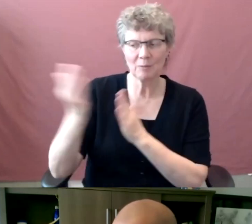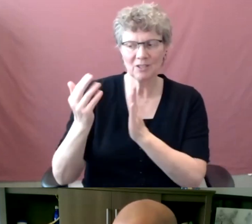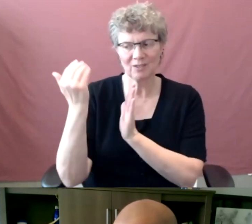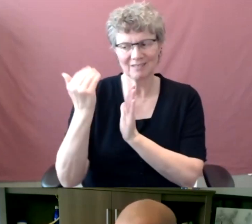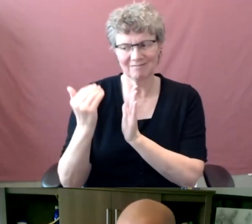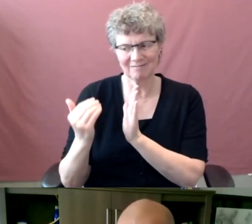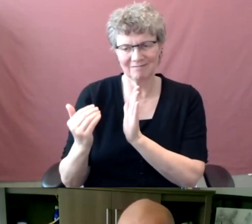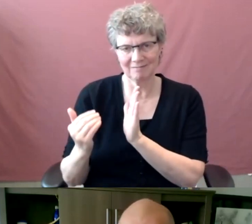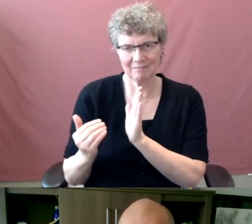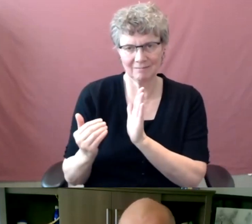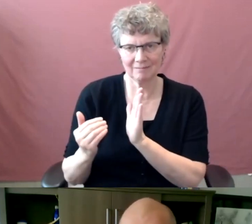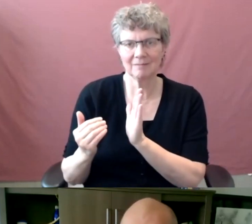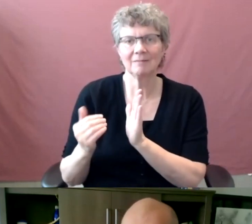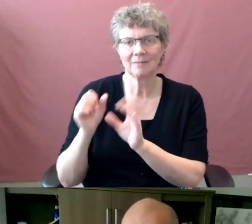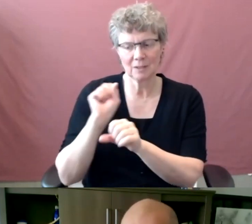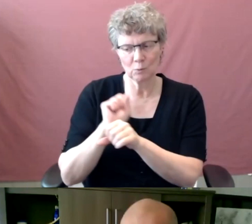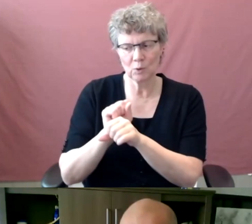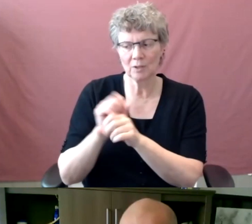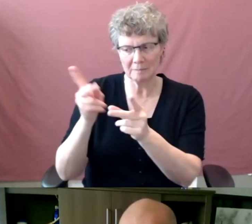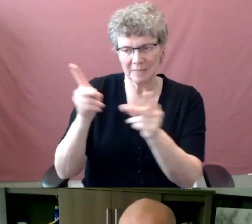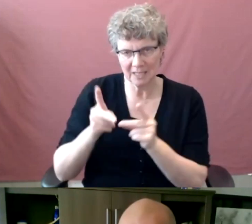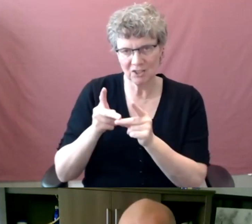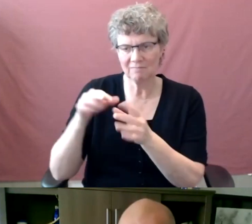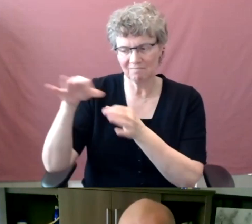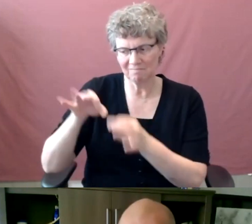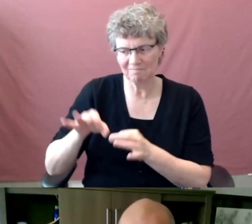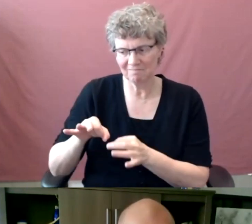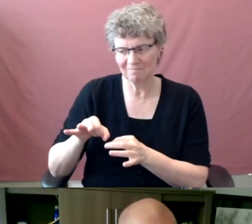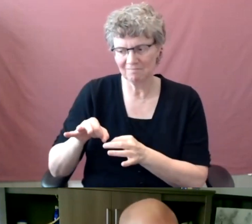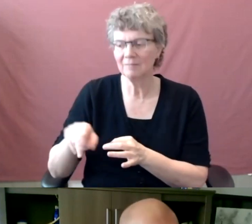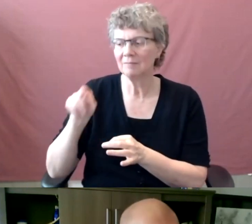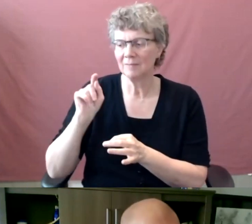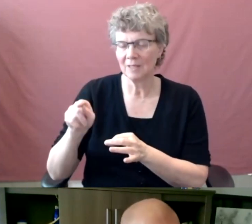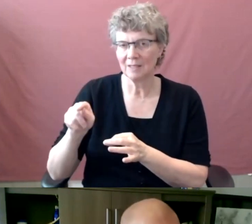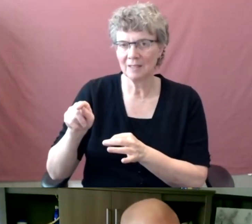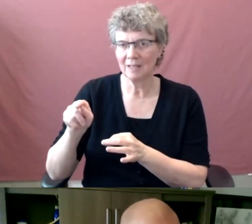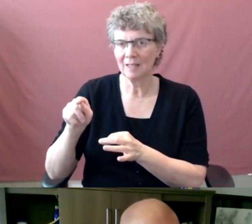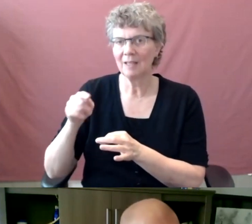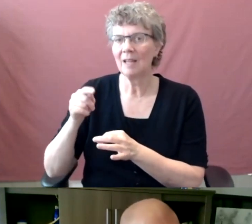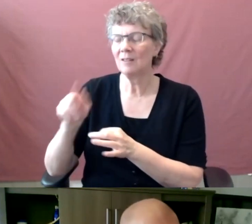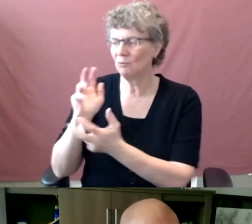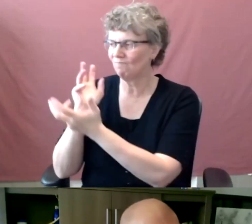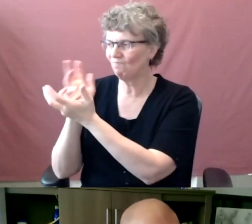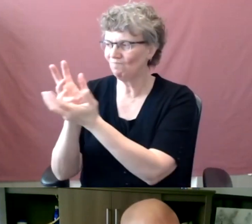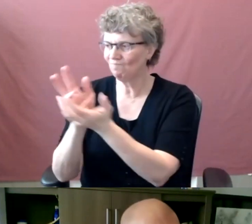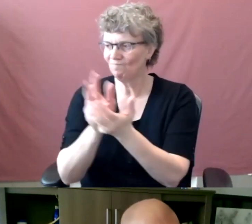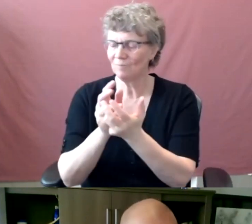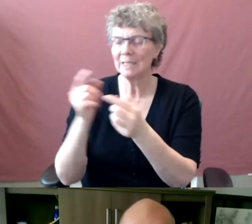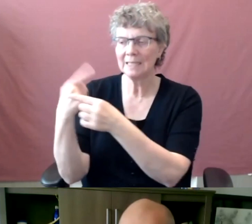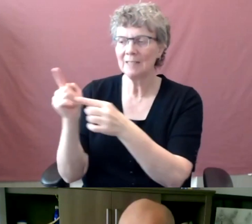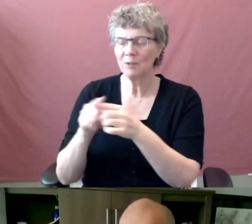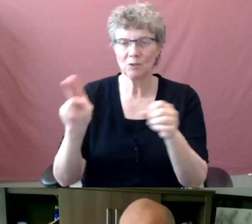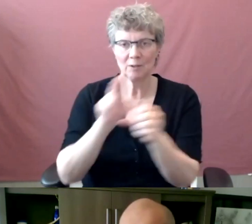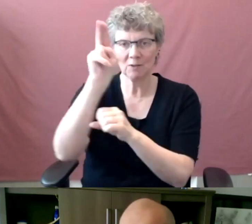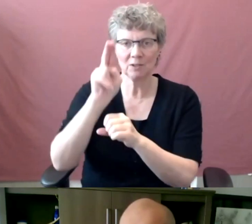uh, service descriptions in it that serve institutions. Certainly in North America and also globally. So